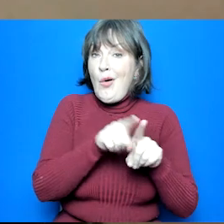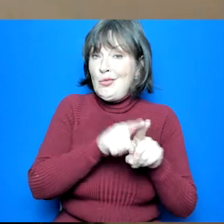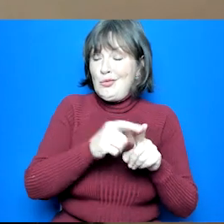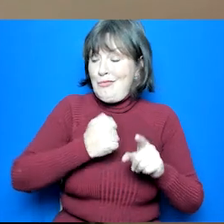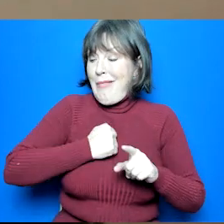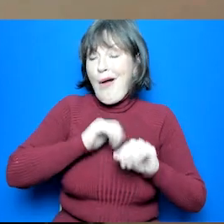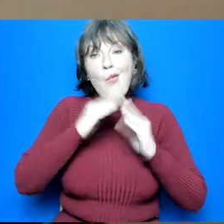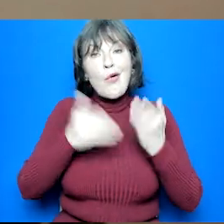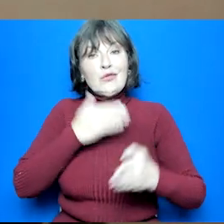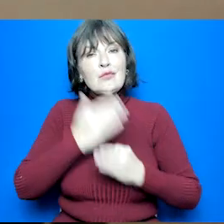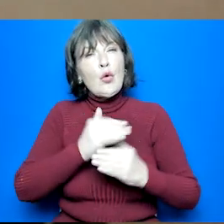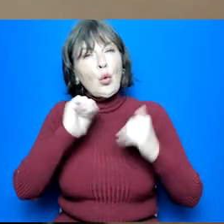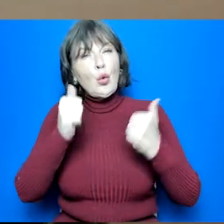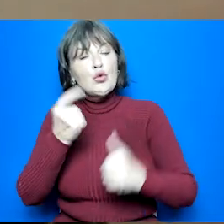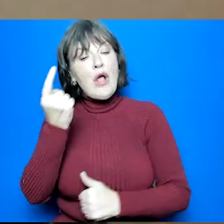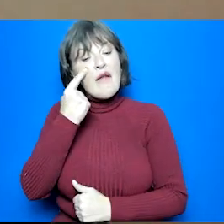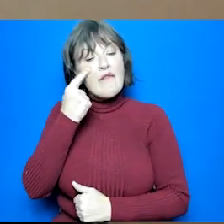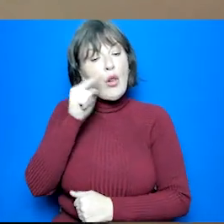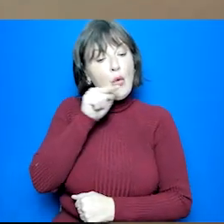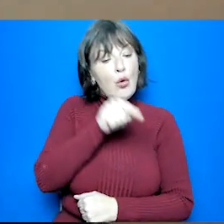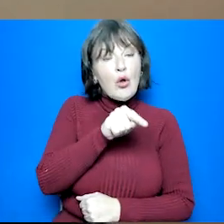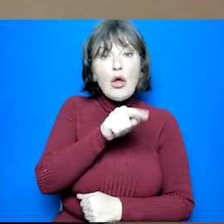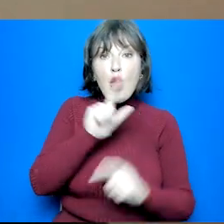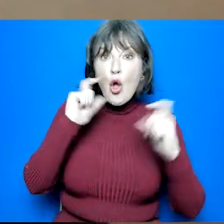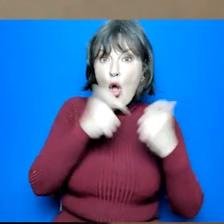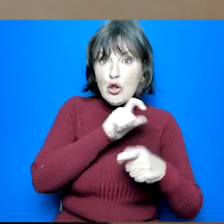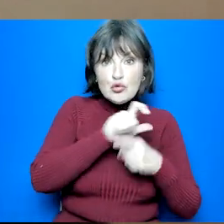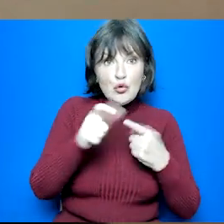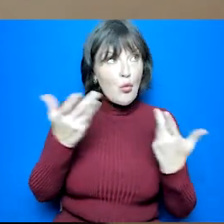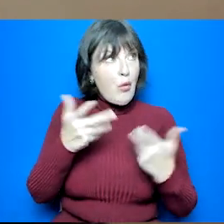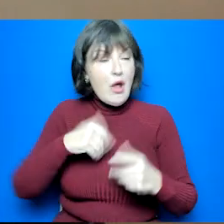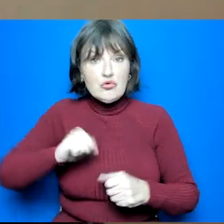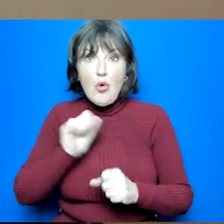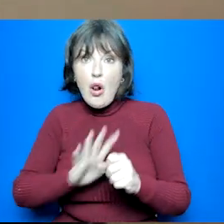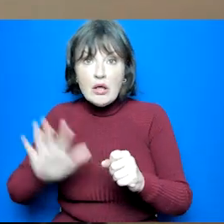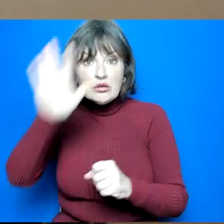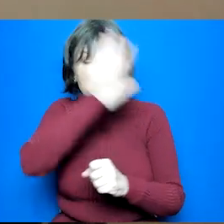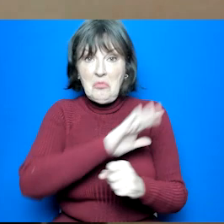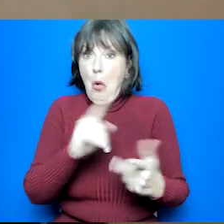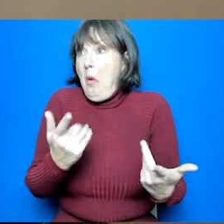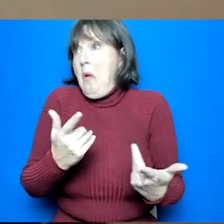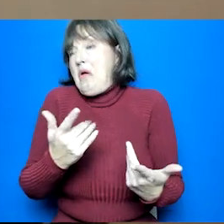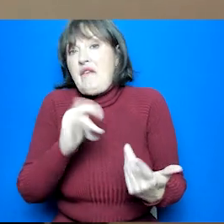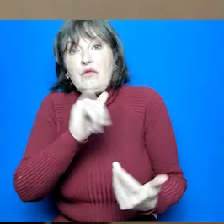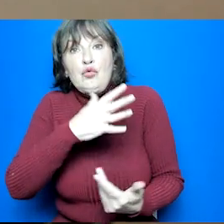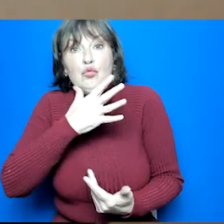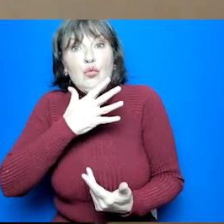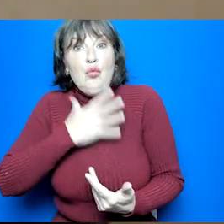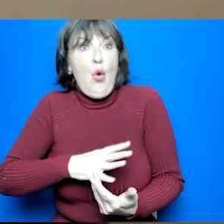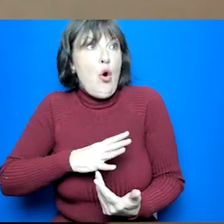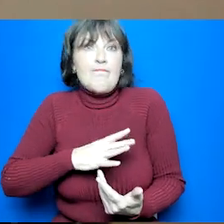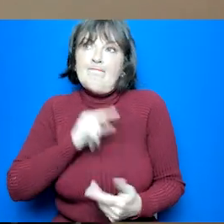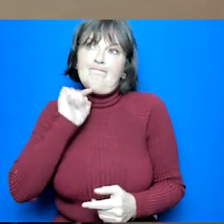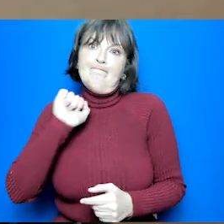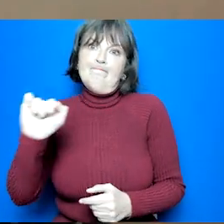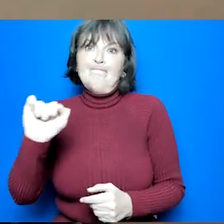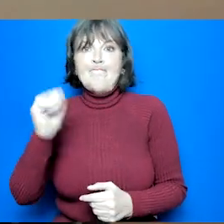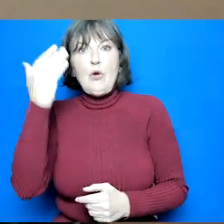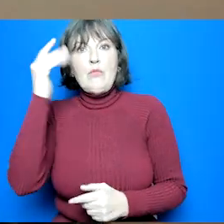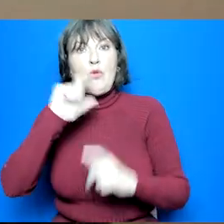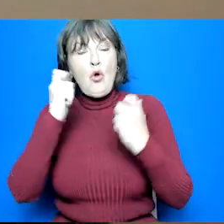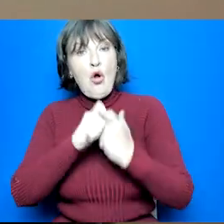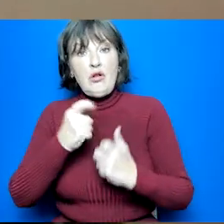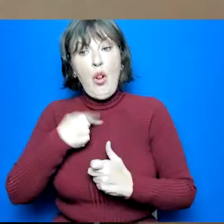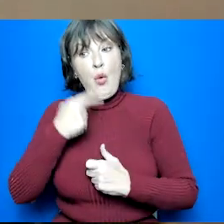all over Scotland or you can look at the college web pages themselves for your local college or if your young person has a college a specific